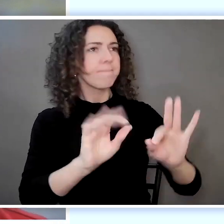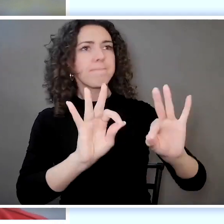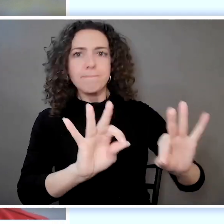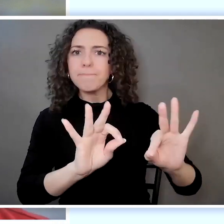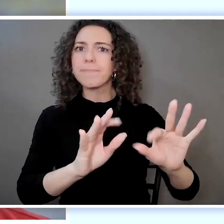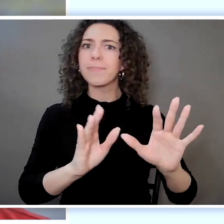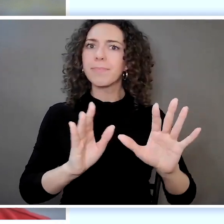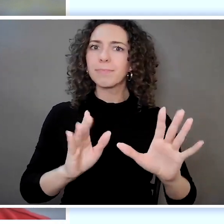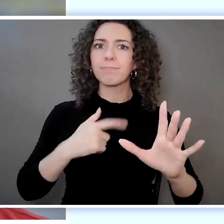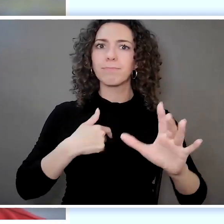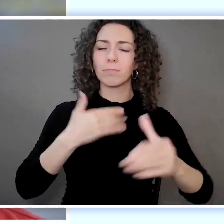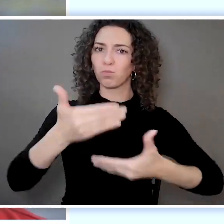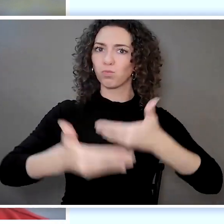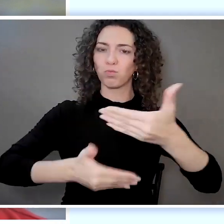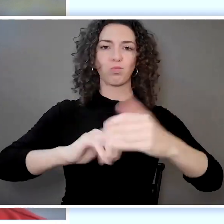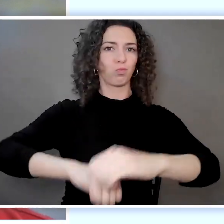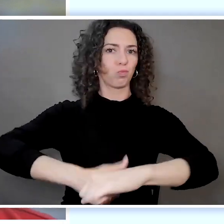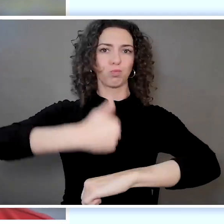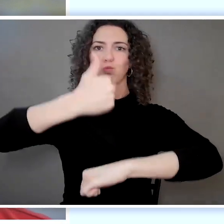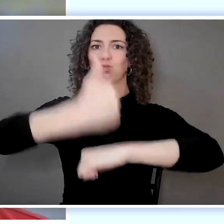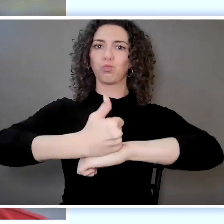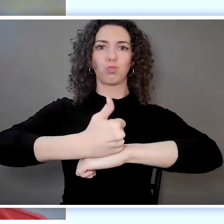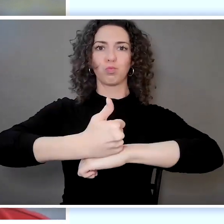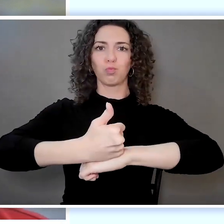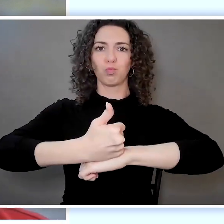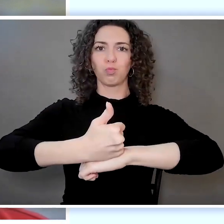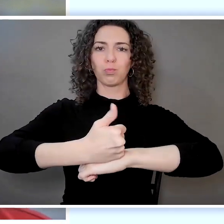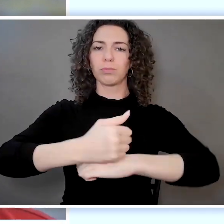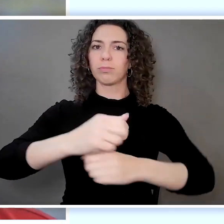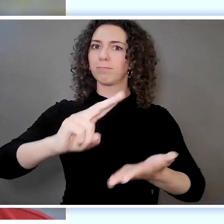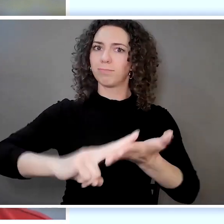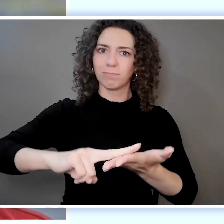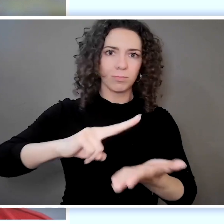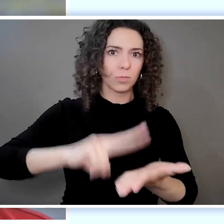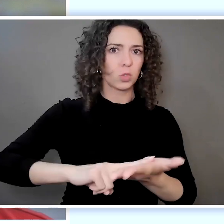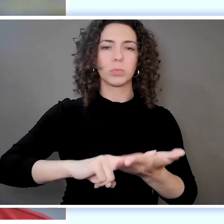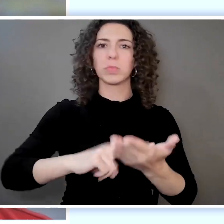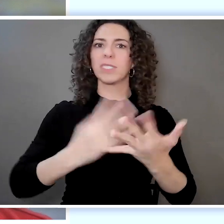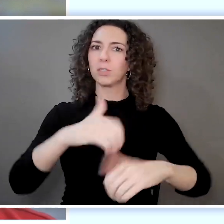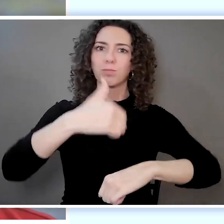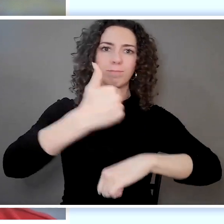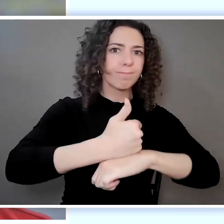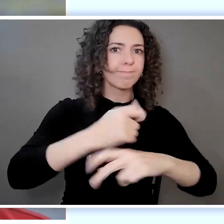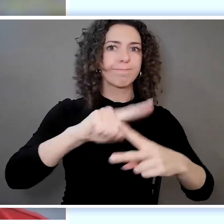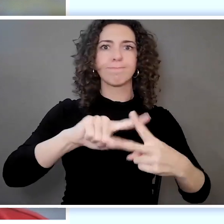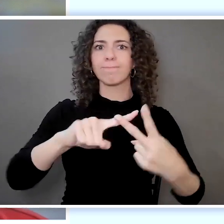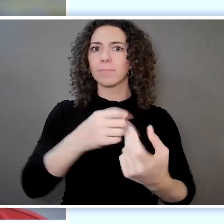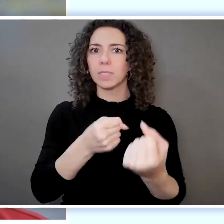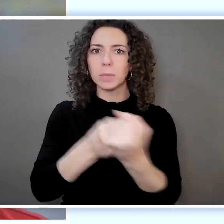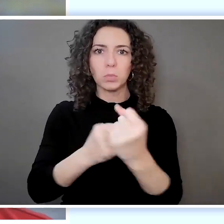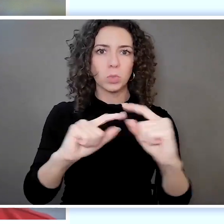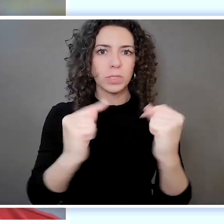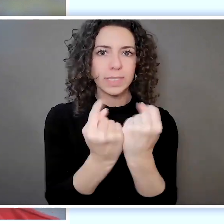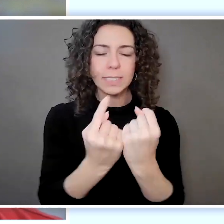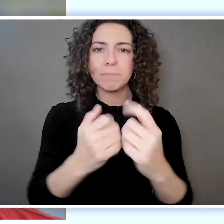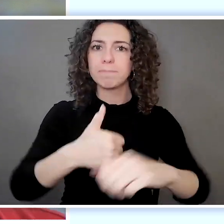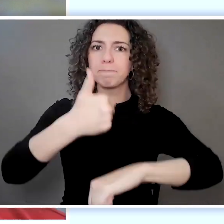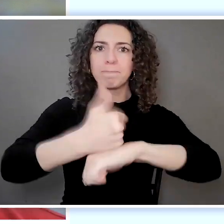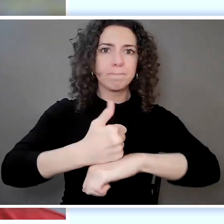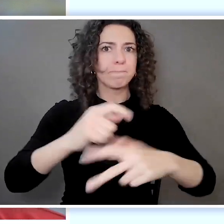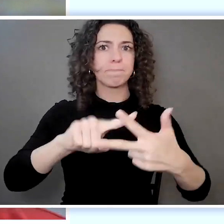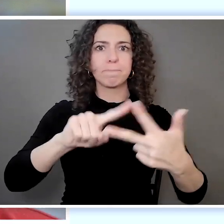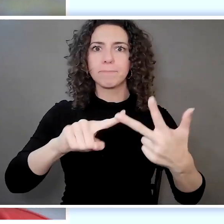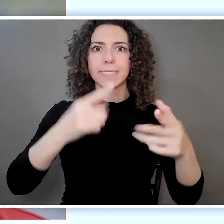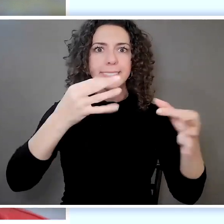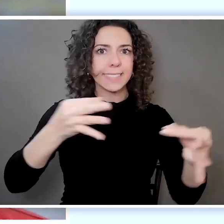and I was able to get an agreement and support team, and I was